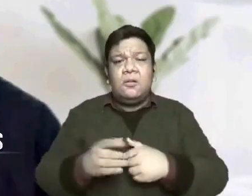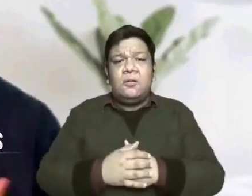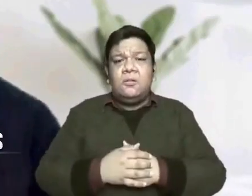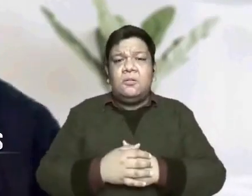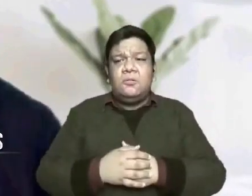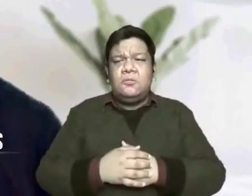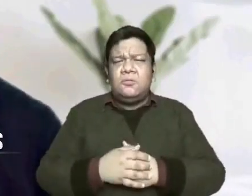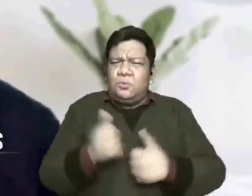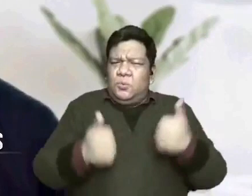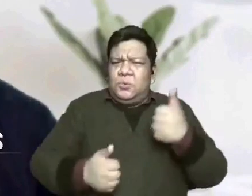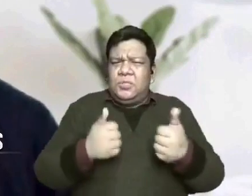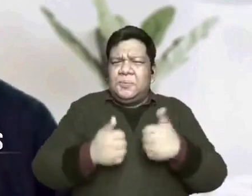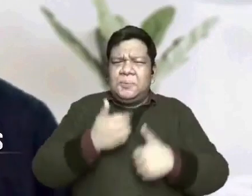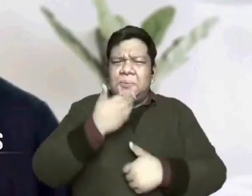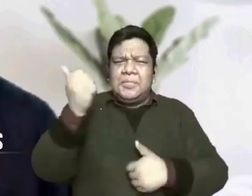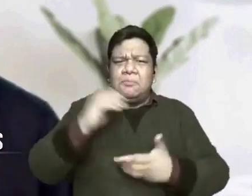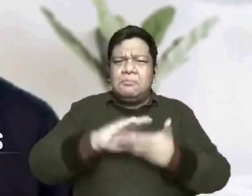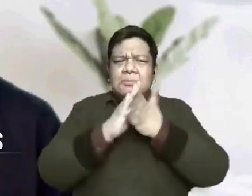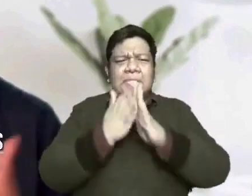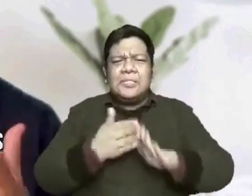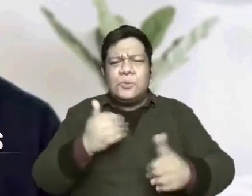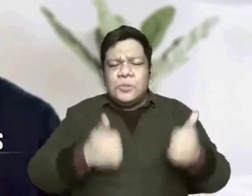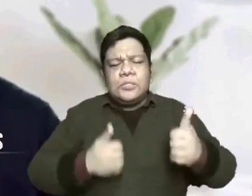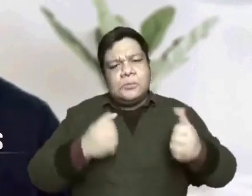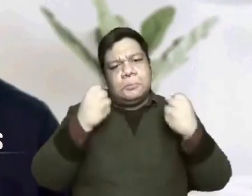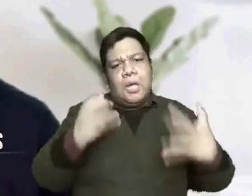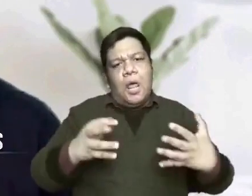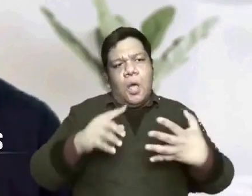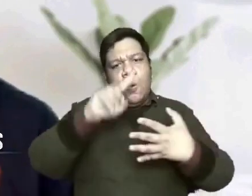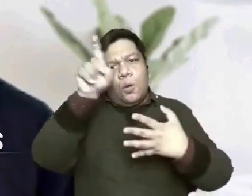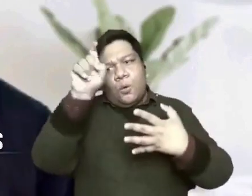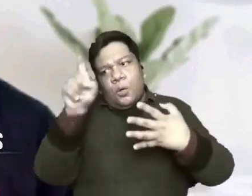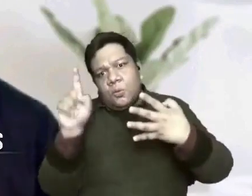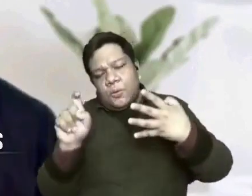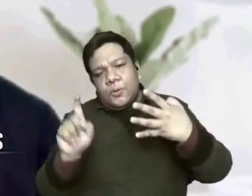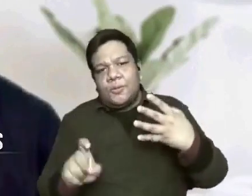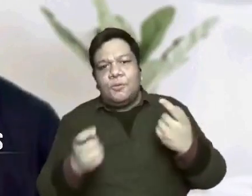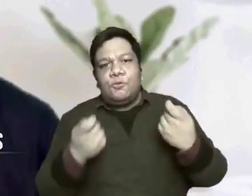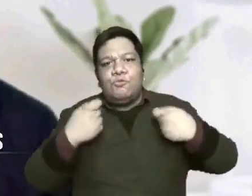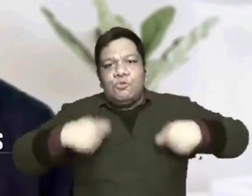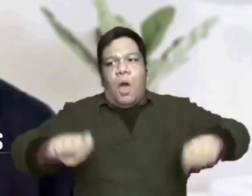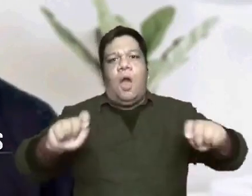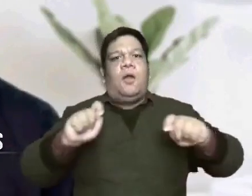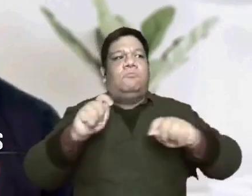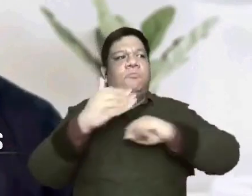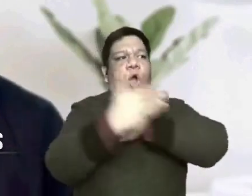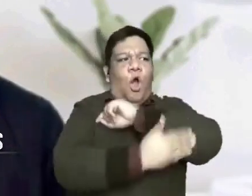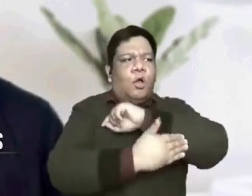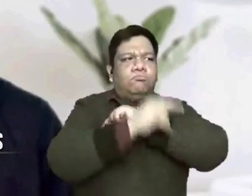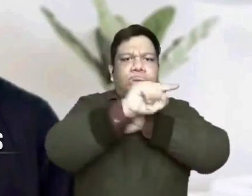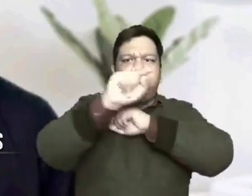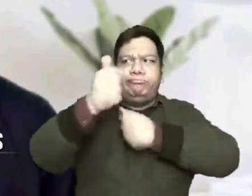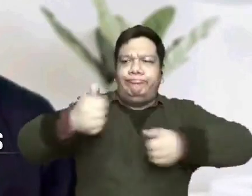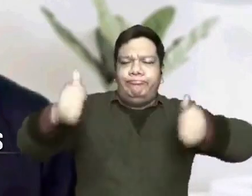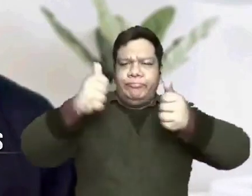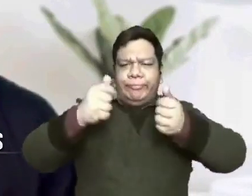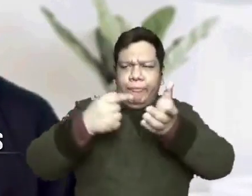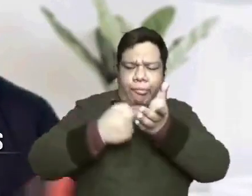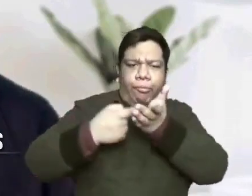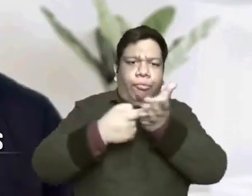Which one promotes better peace? Ito yung mga katanungan na pilit sinasagot ng mga bansa.